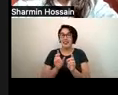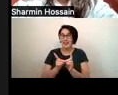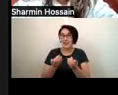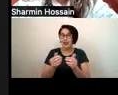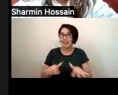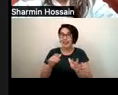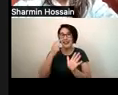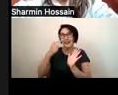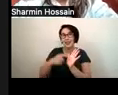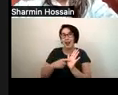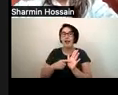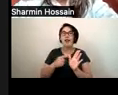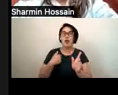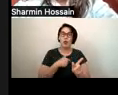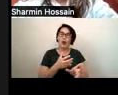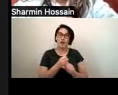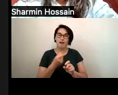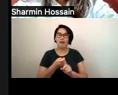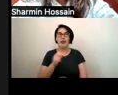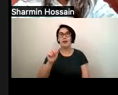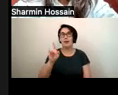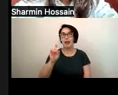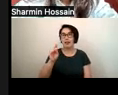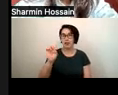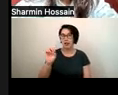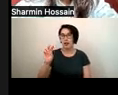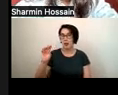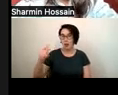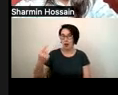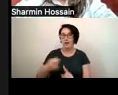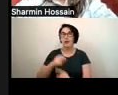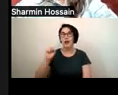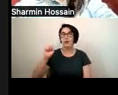from Adrian Wong of Spider Web Show. Thank you.